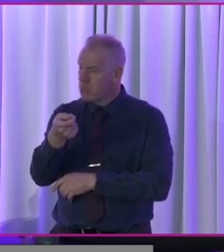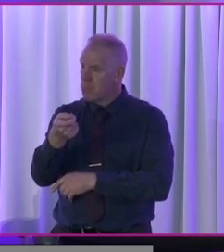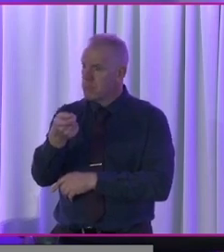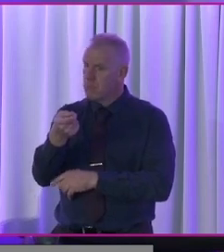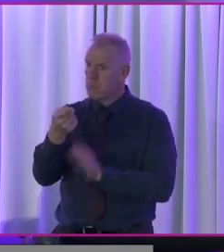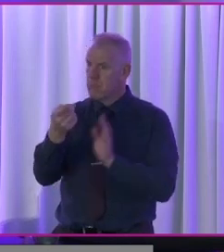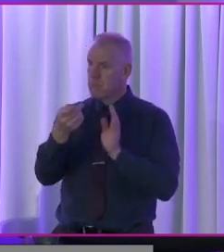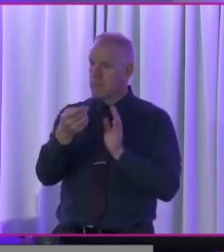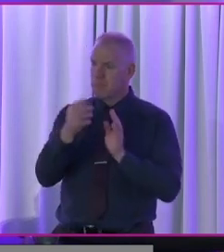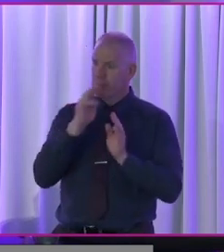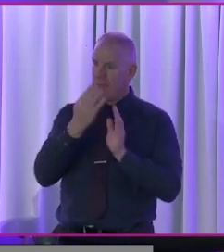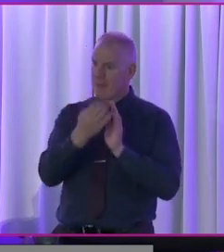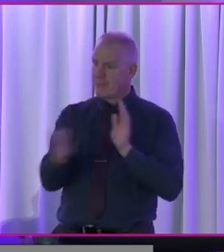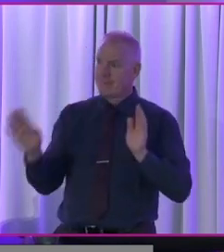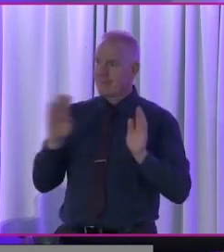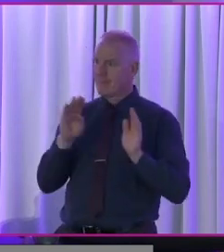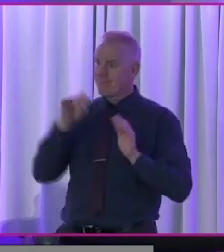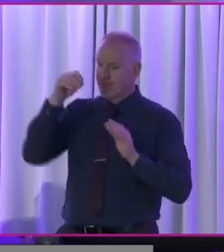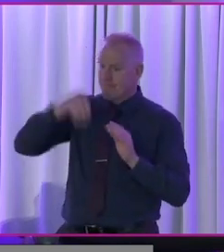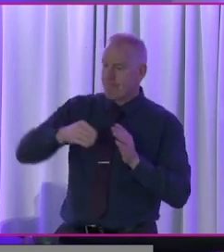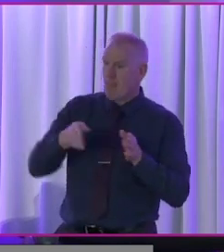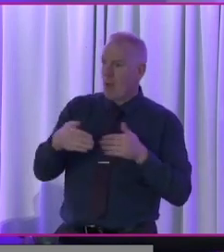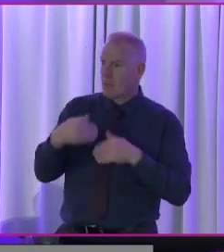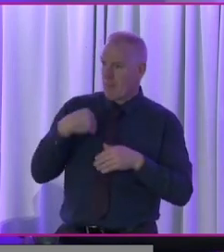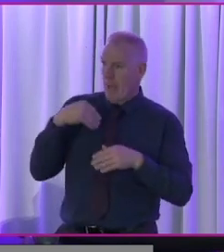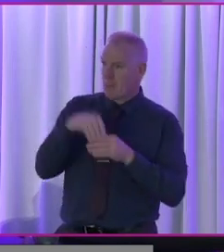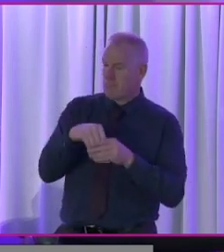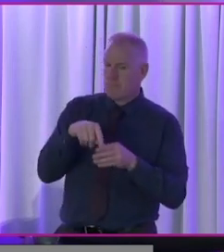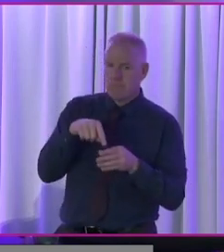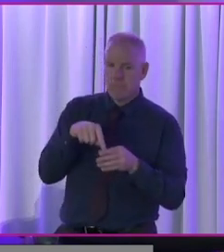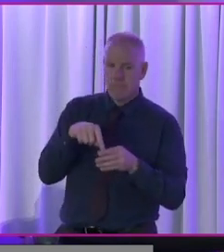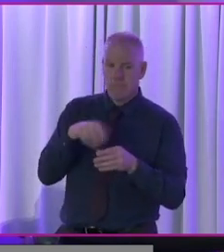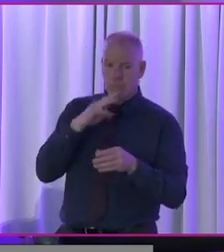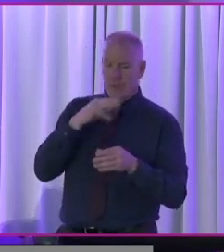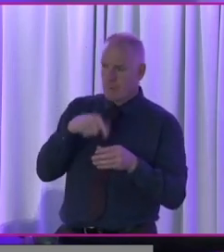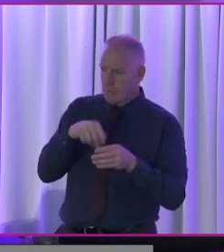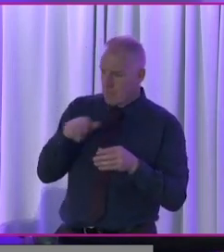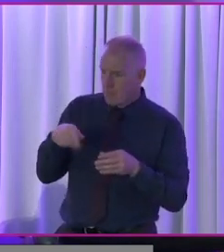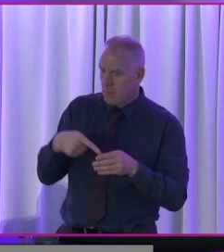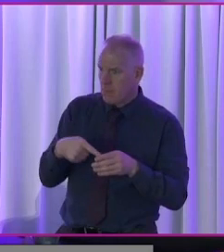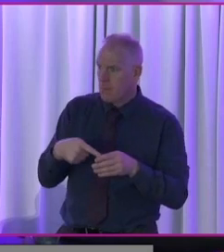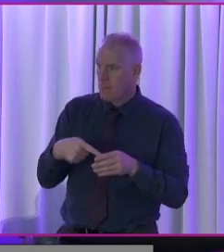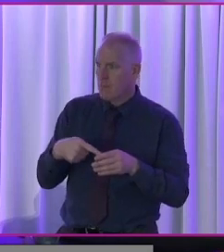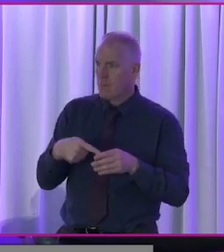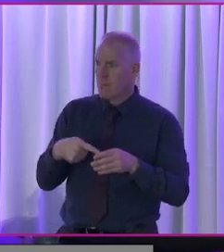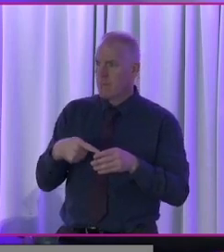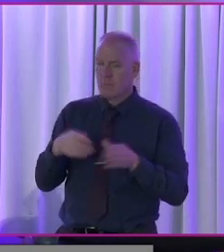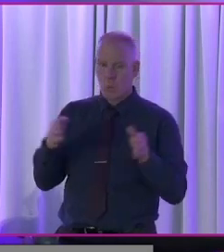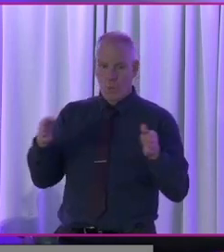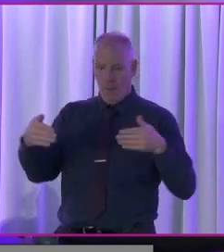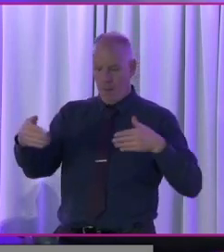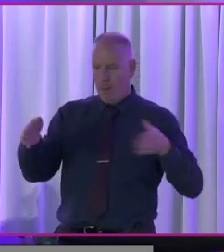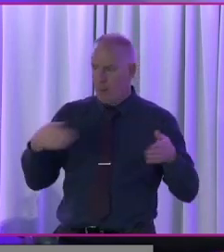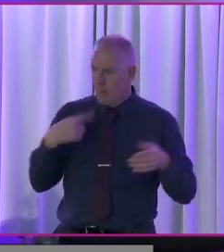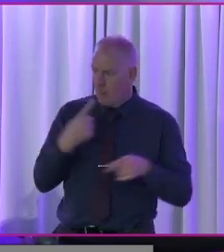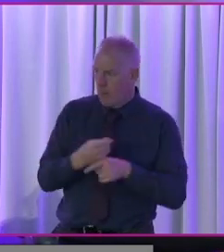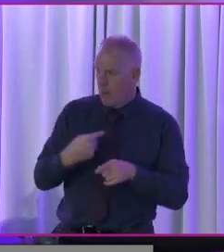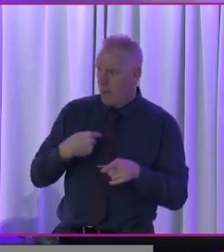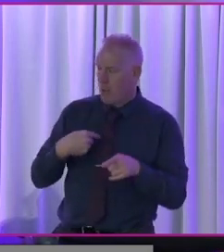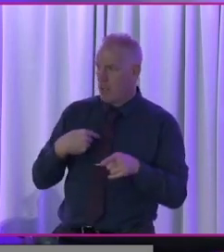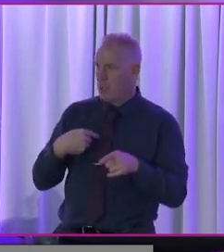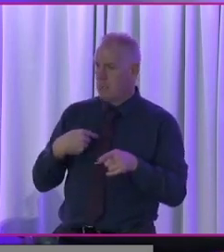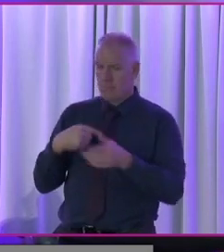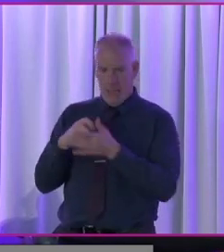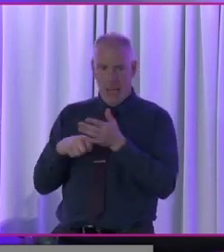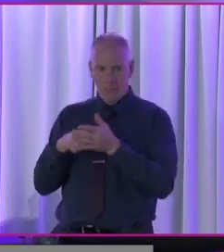uh, as a private ballot, uh, box in my, um, a private ballot, uh, cubicle, I should say in, uh,